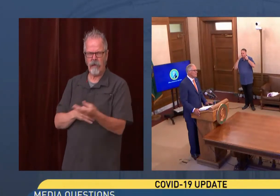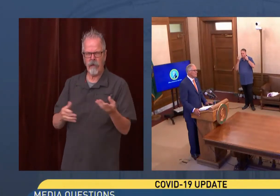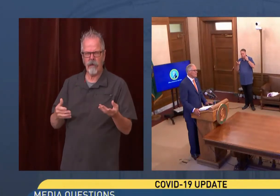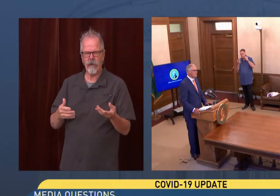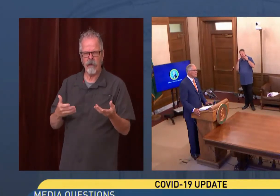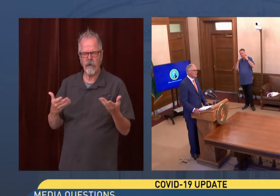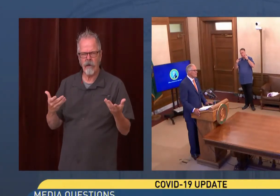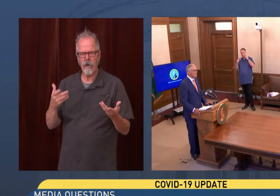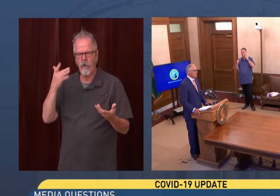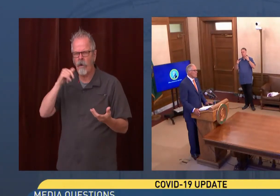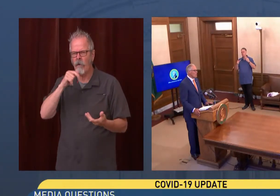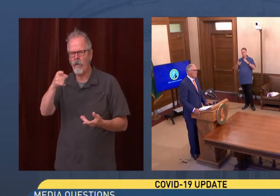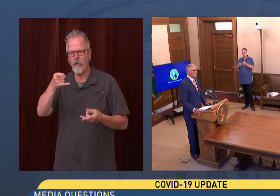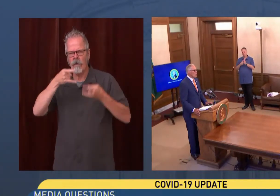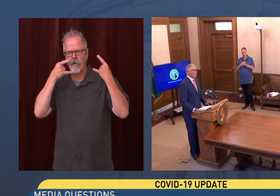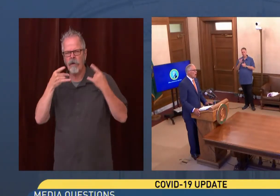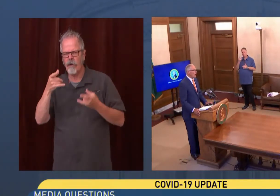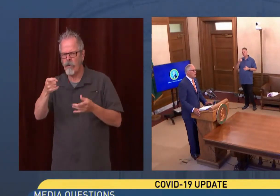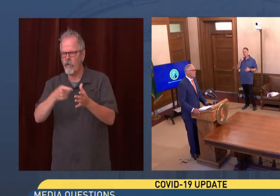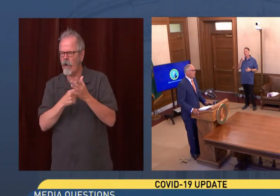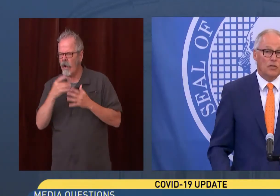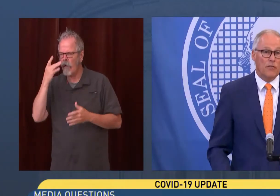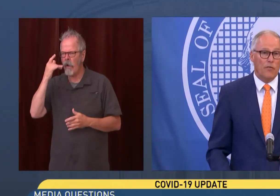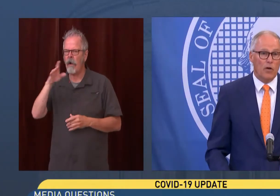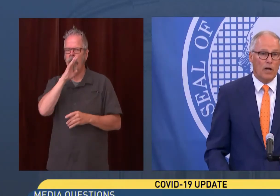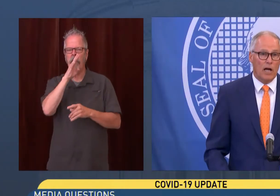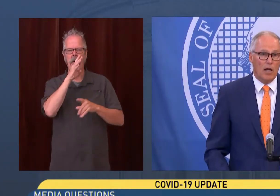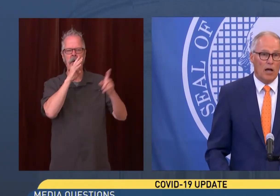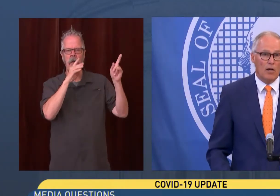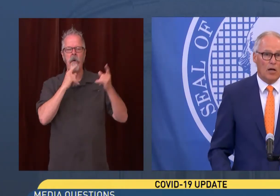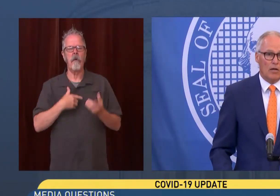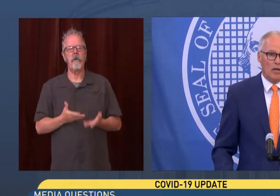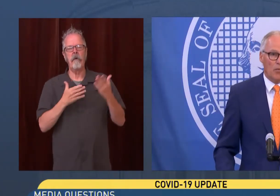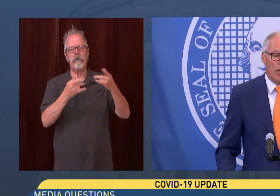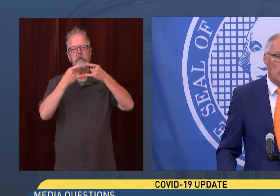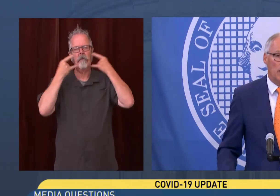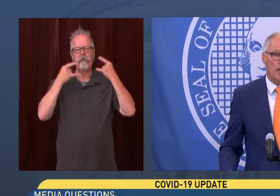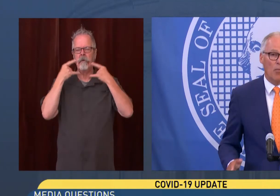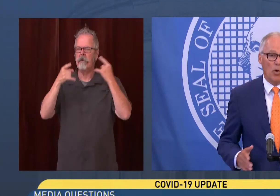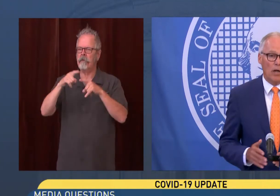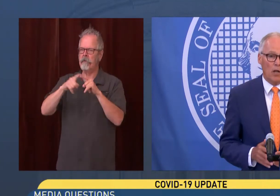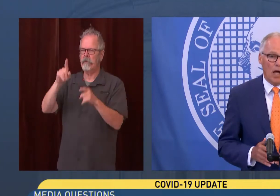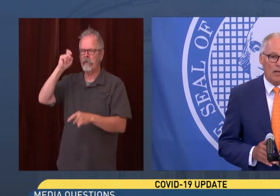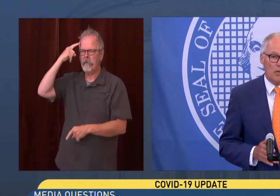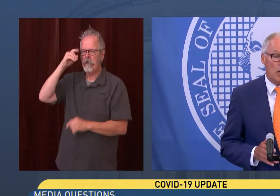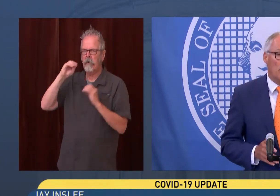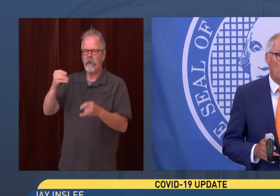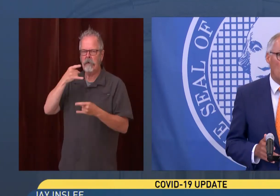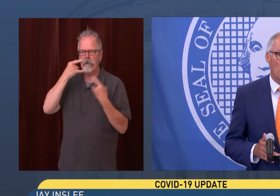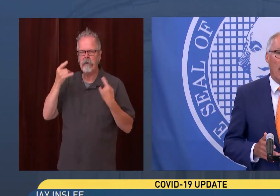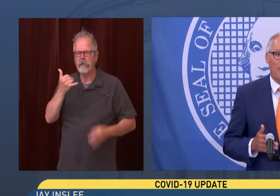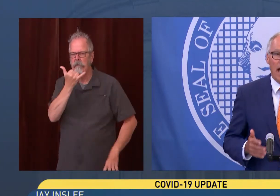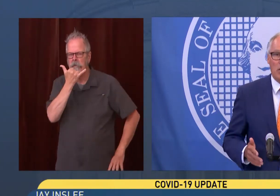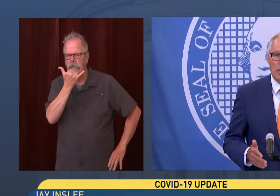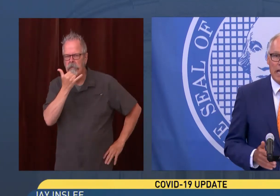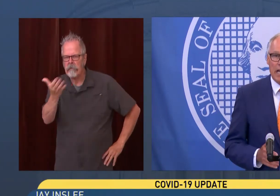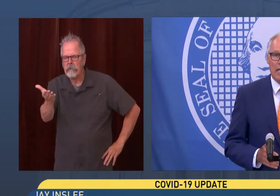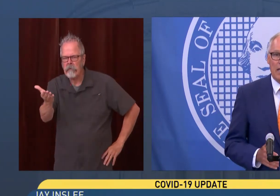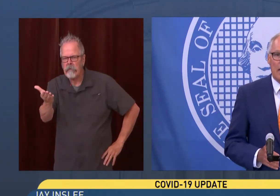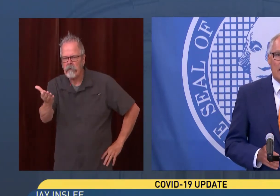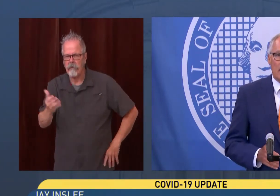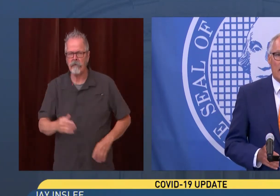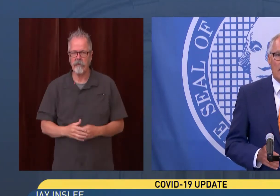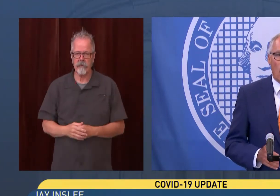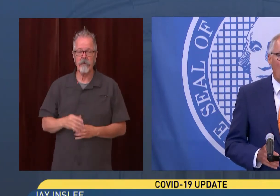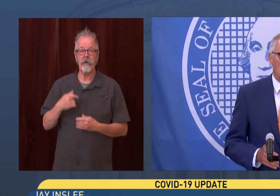is this voluntary? Well, it's voluntary for a reason that, number one, a lot, some people got vaccinated